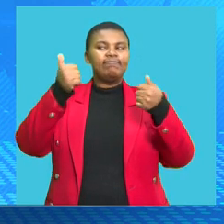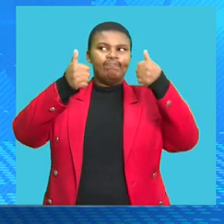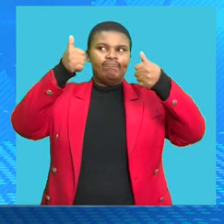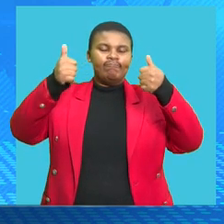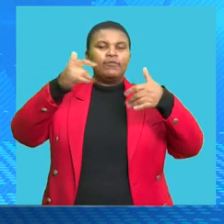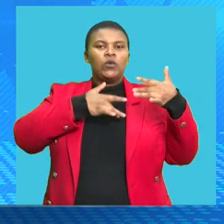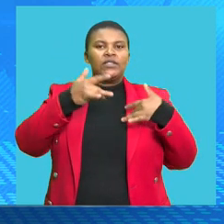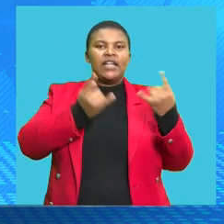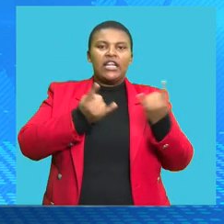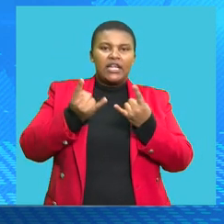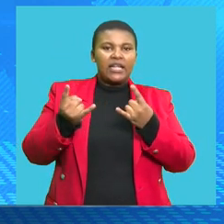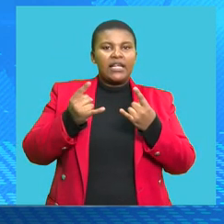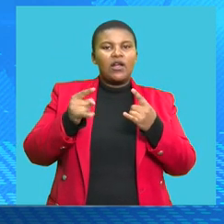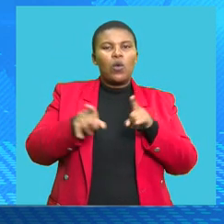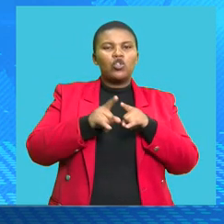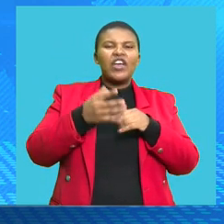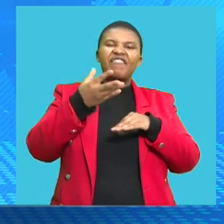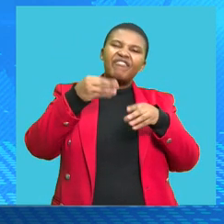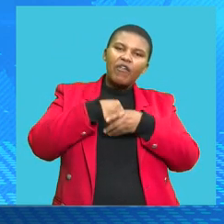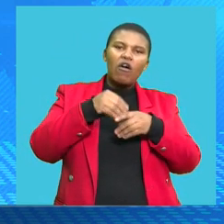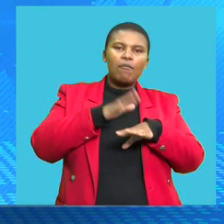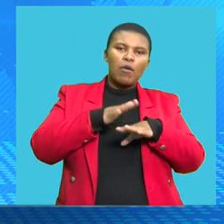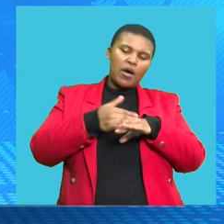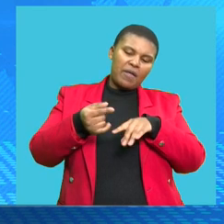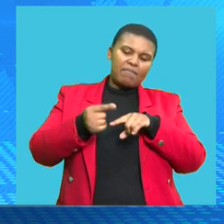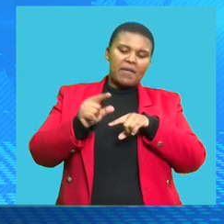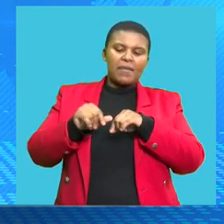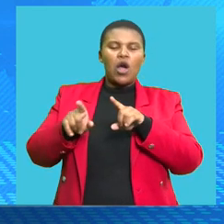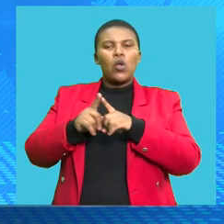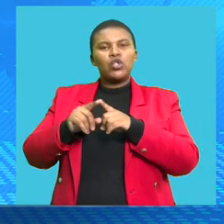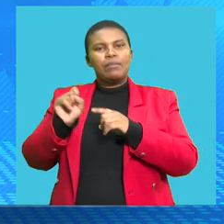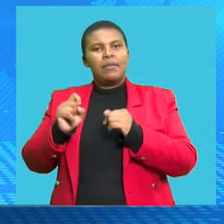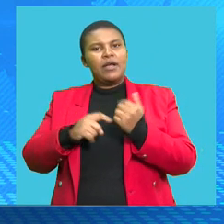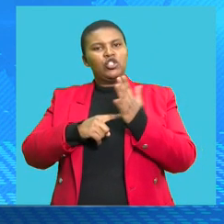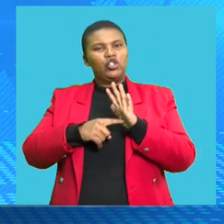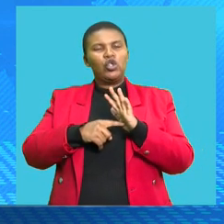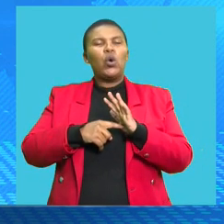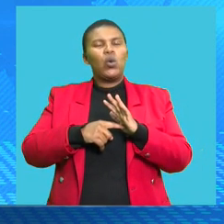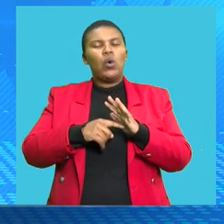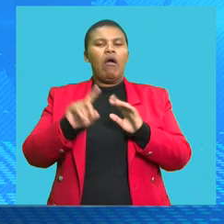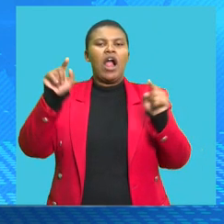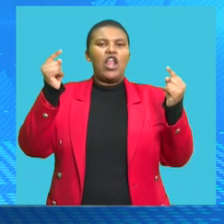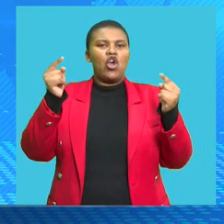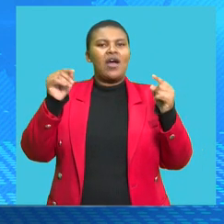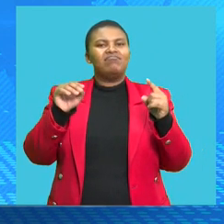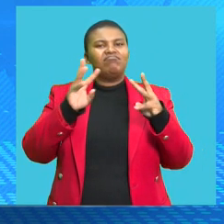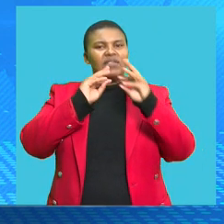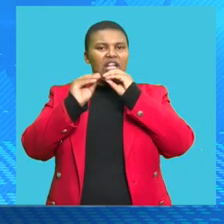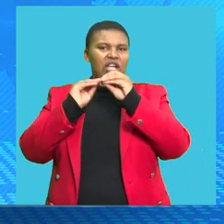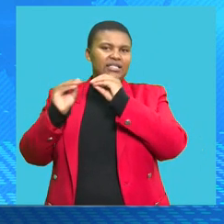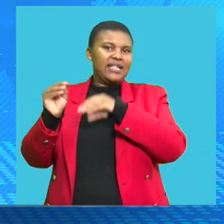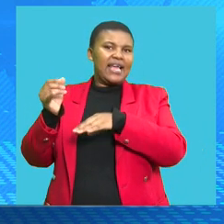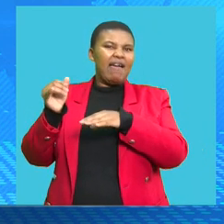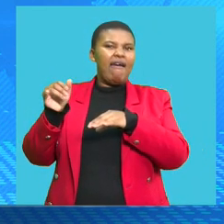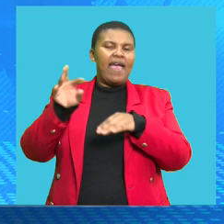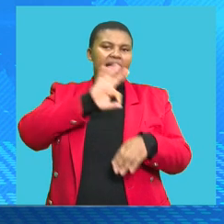stage, including high interest rates as well as fiscal drag. In other words, not adjusting income tax thresholds for